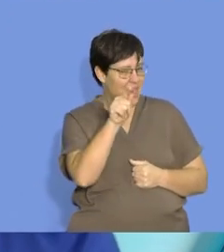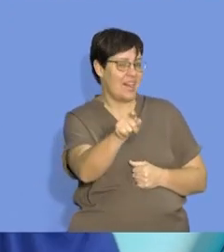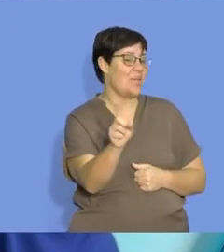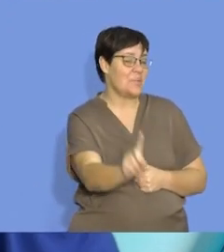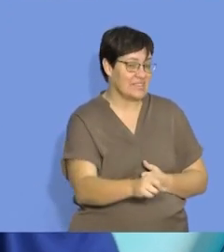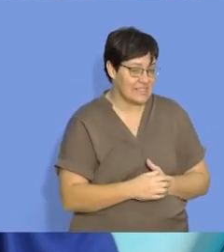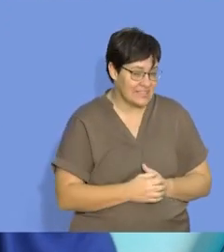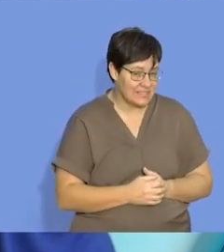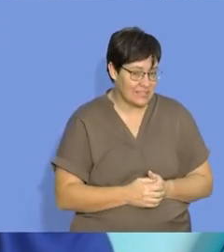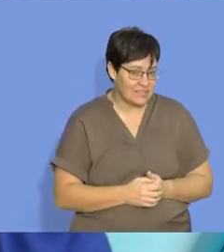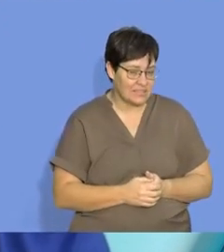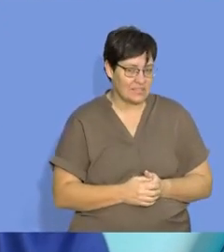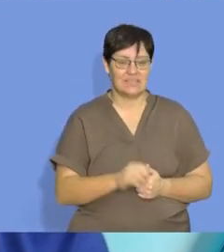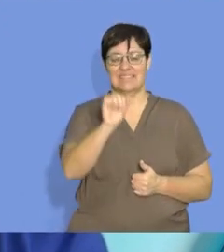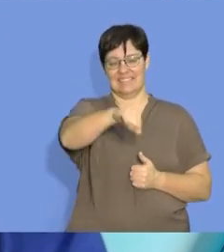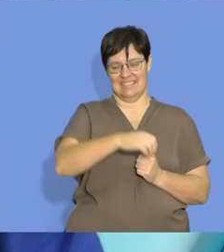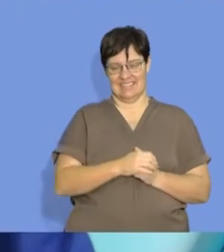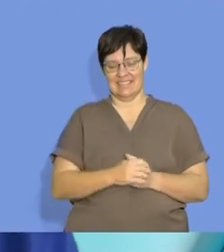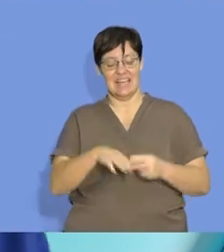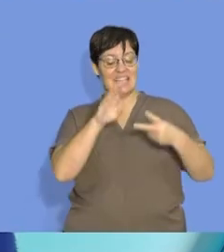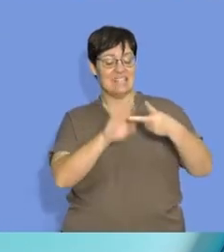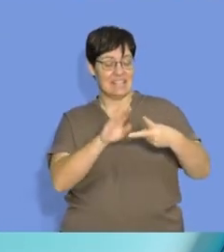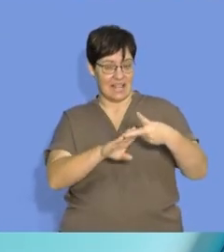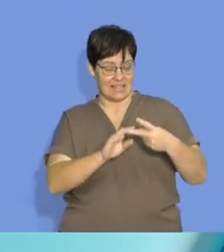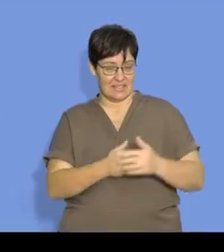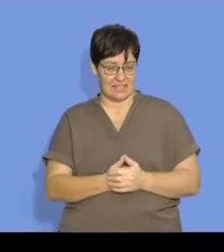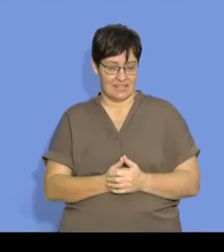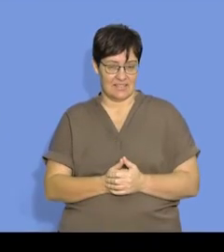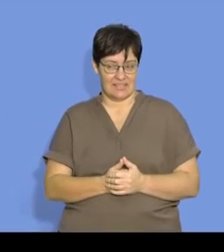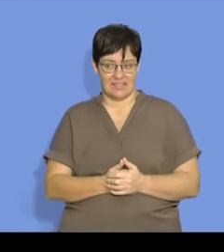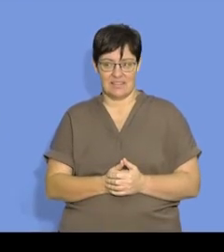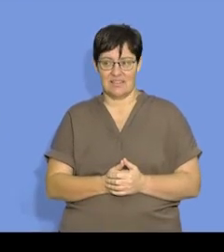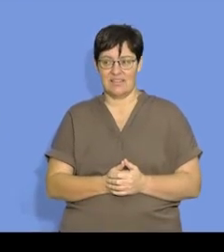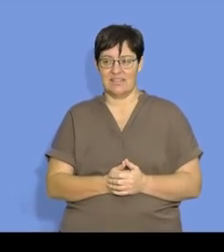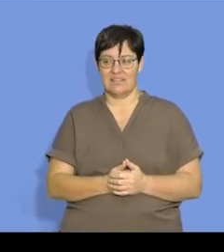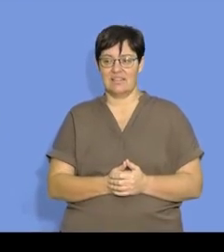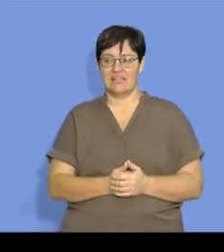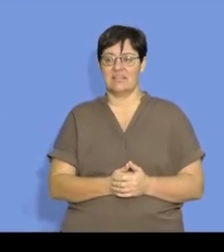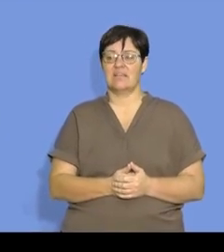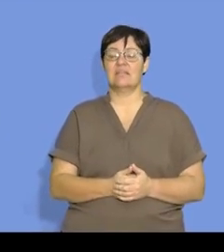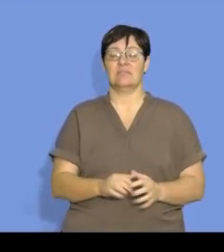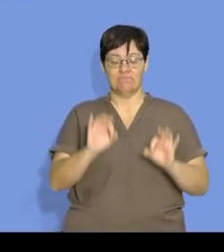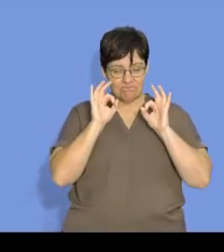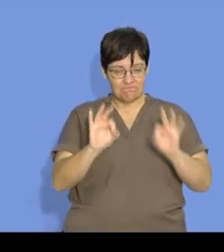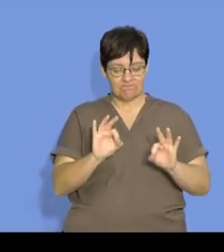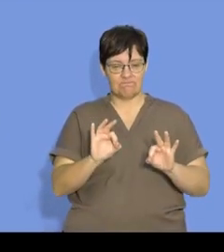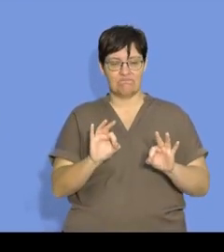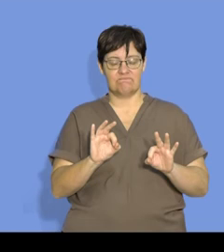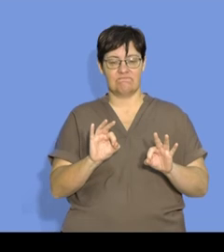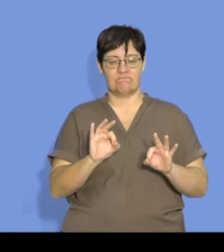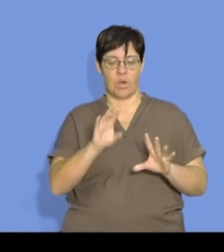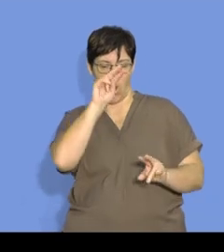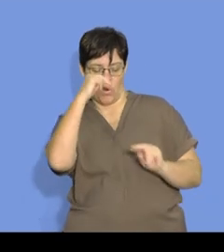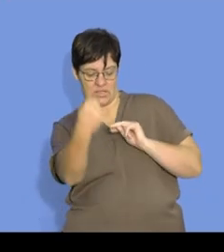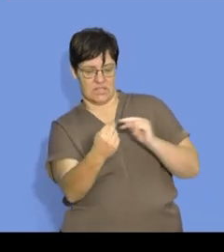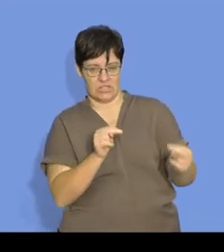you know what the second requirement is. Yes. The second requirement is there must be correct orientation.